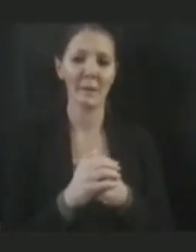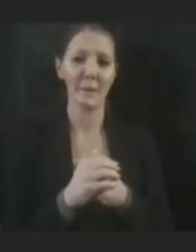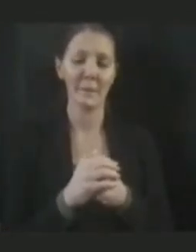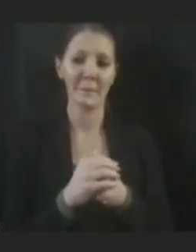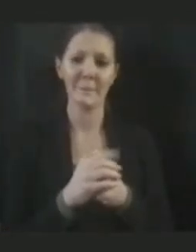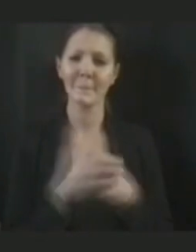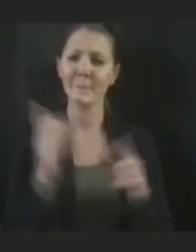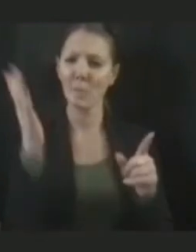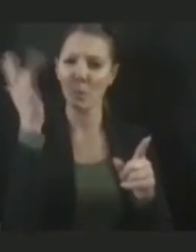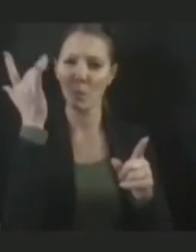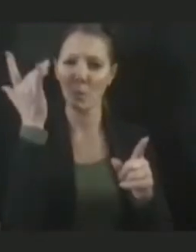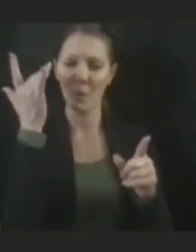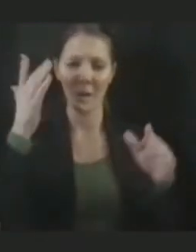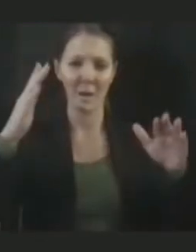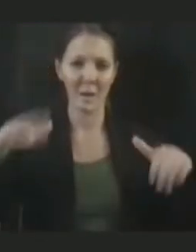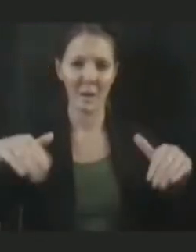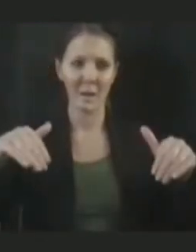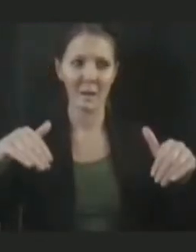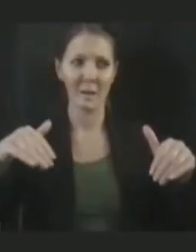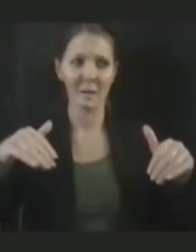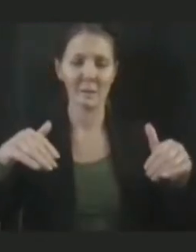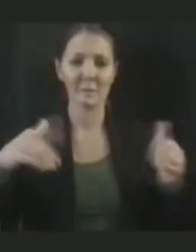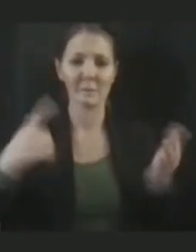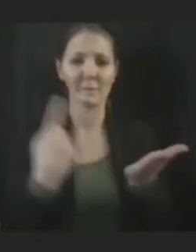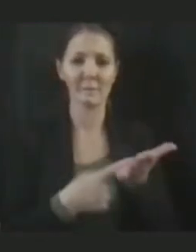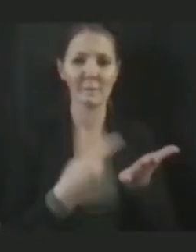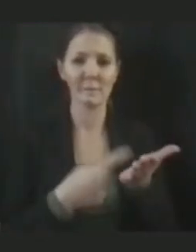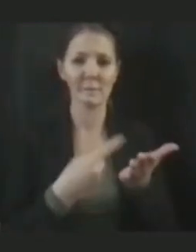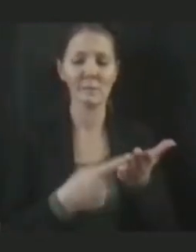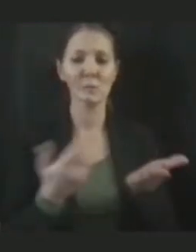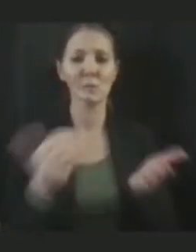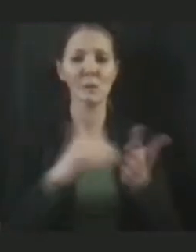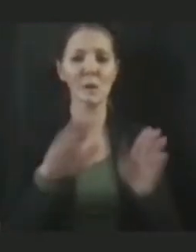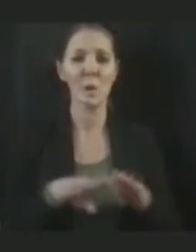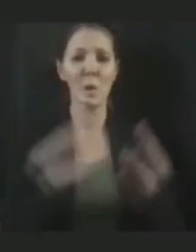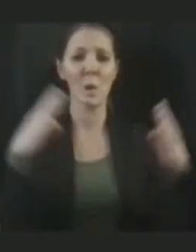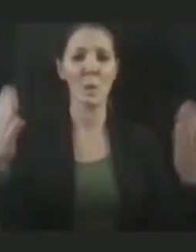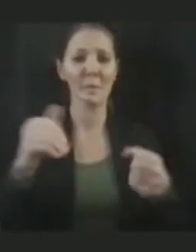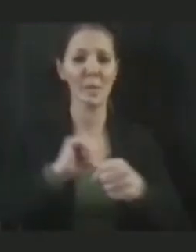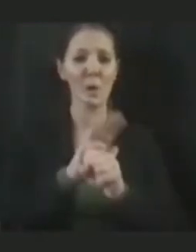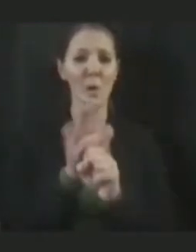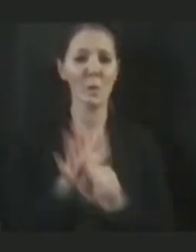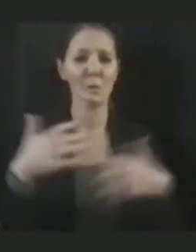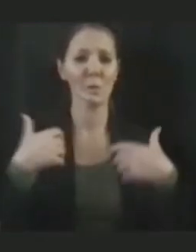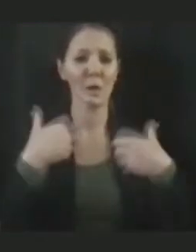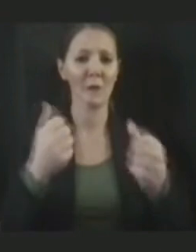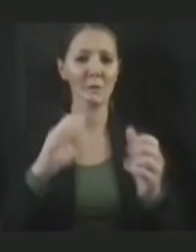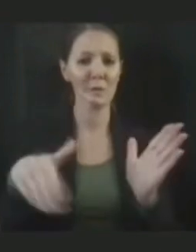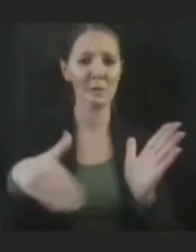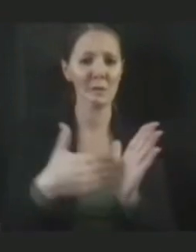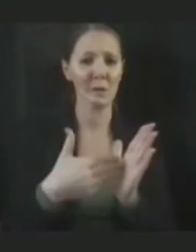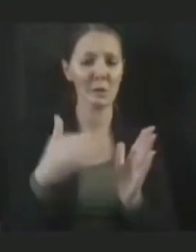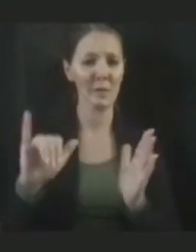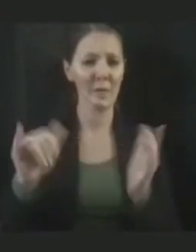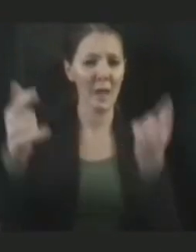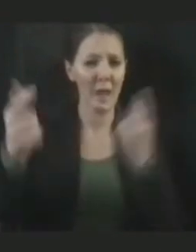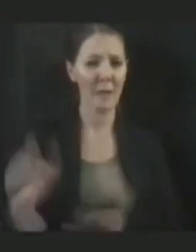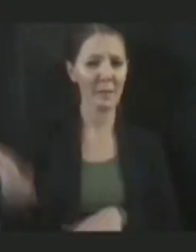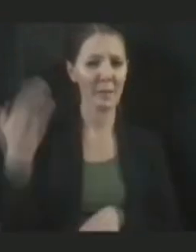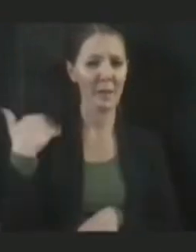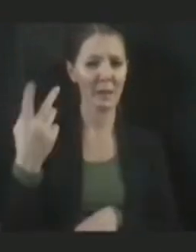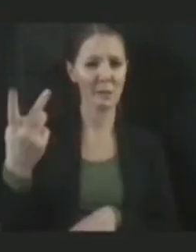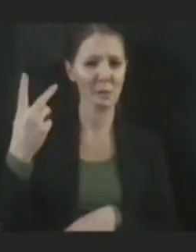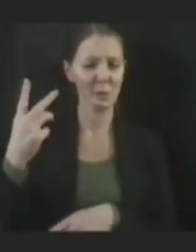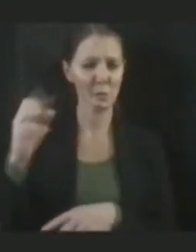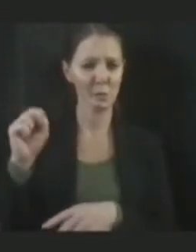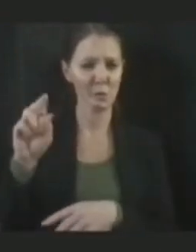Why has there not been any thought to reopening the COVID recovery centers that we had the last two surges, the one in Meriden,